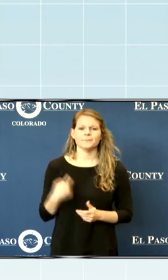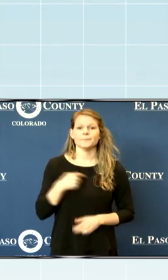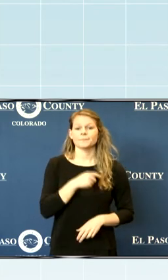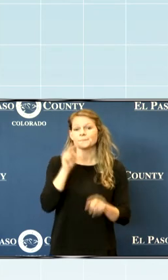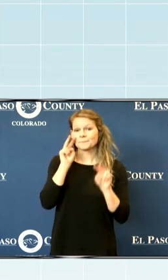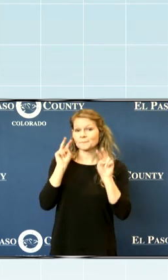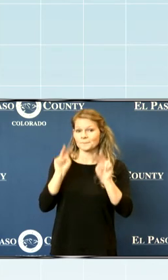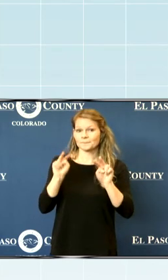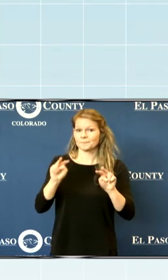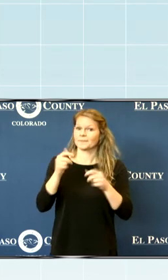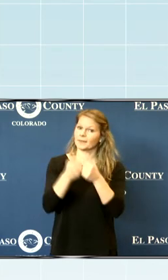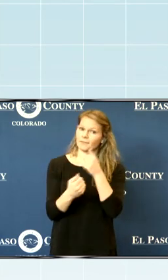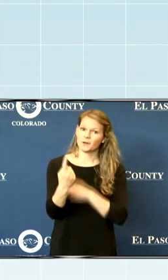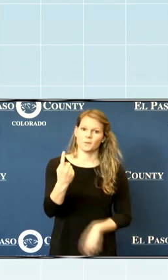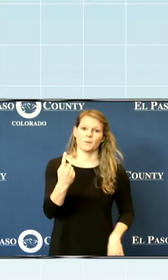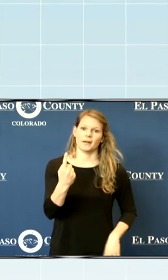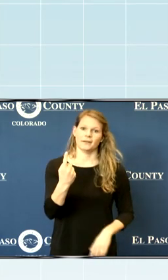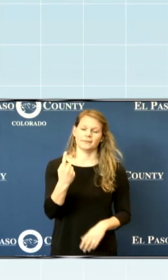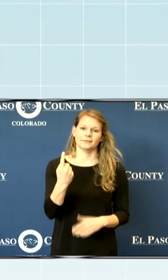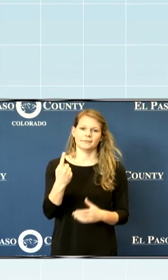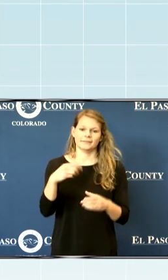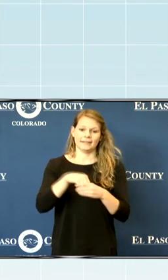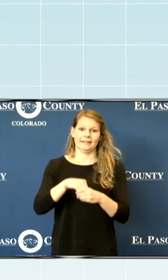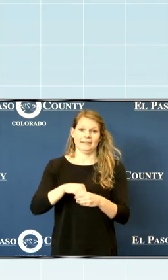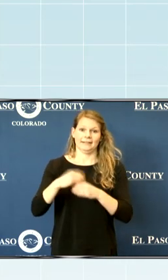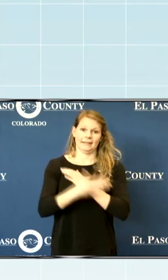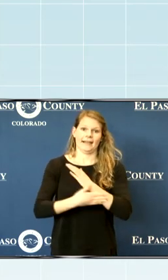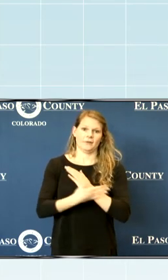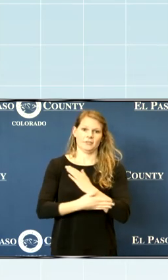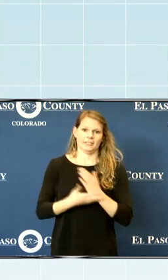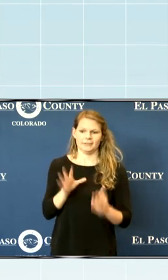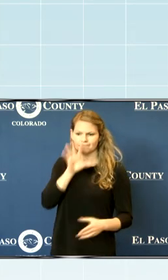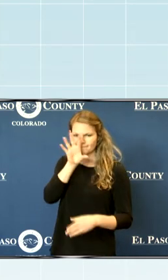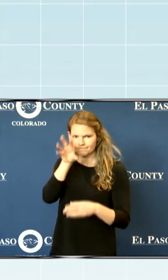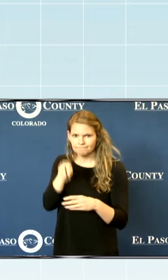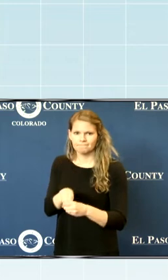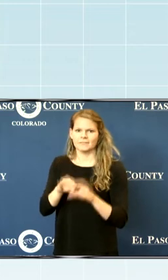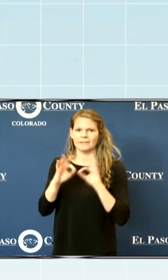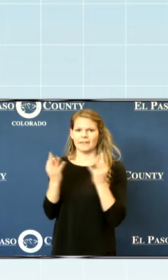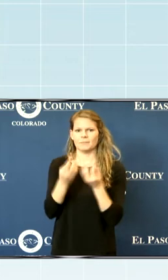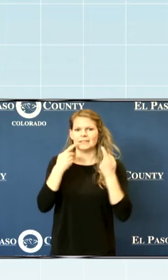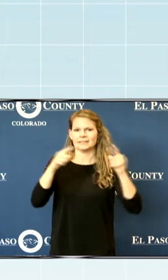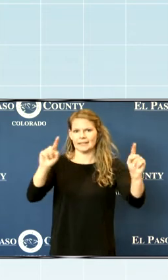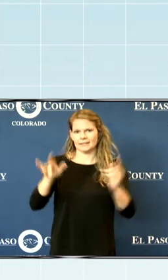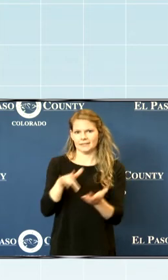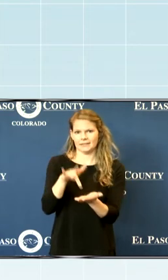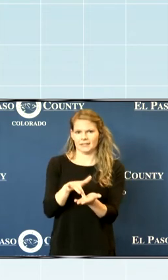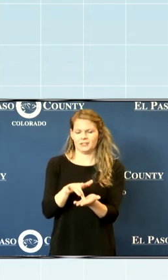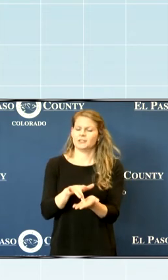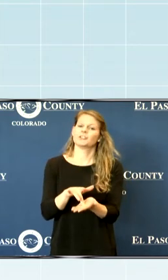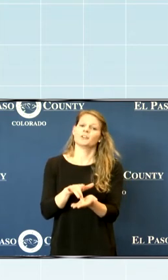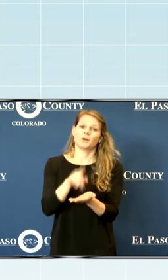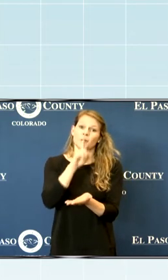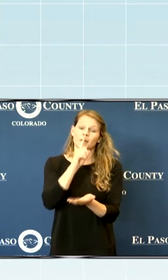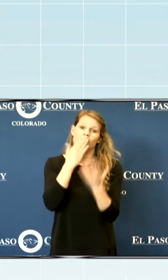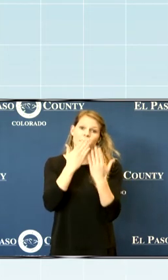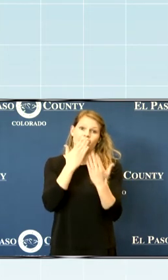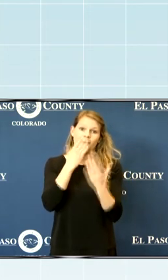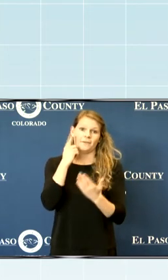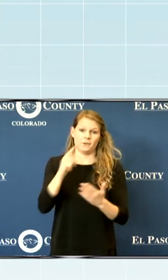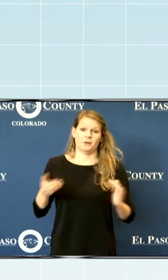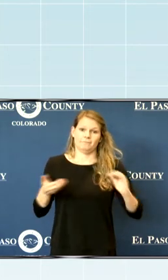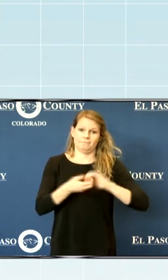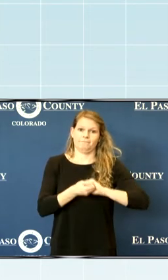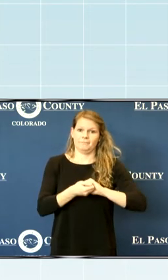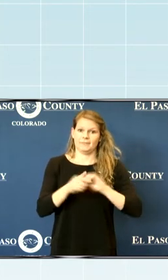to everyone in El Paso County getting involved in our family success center and we certainly are very grateful for our